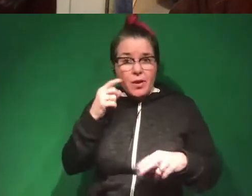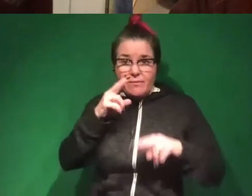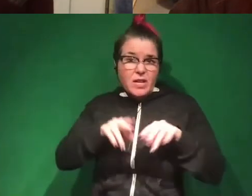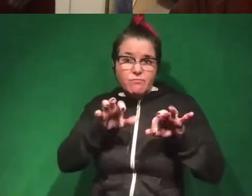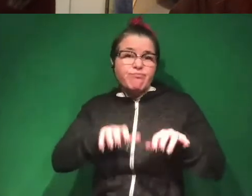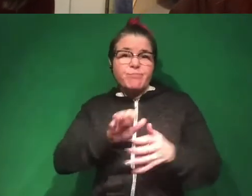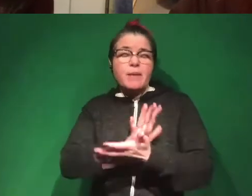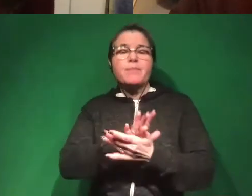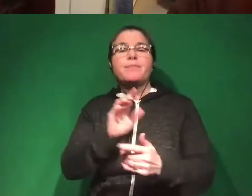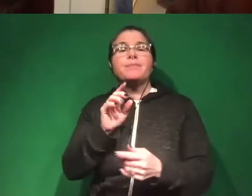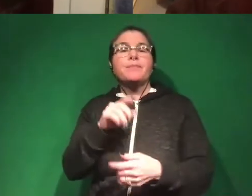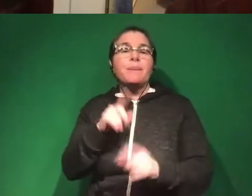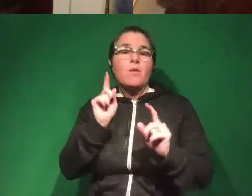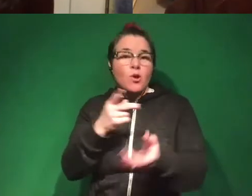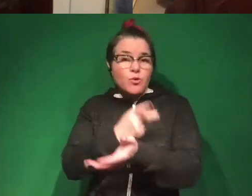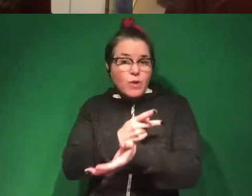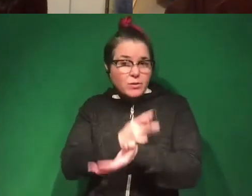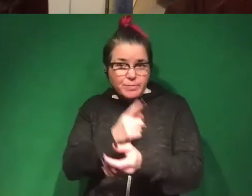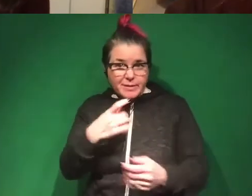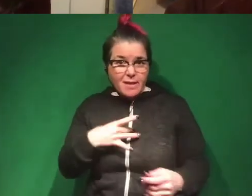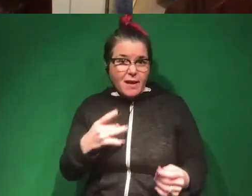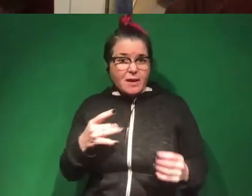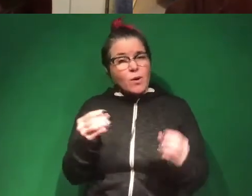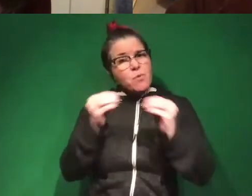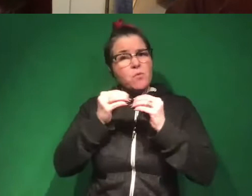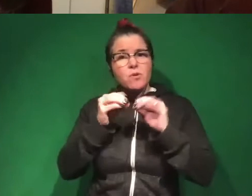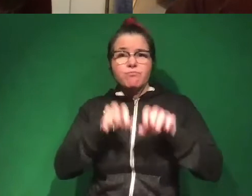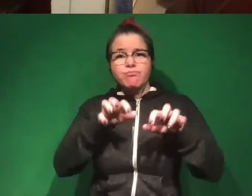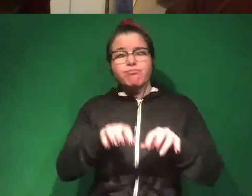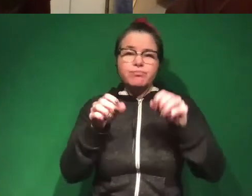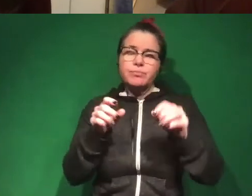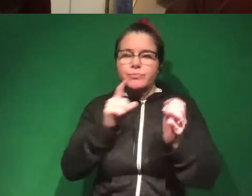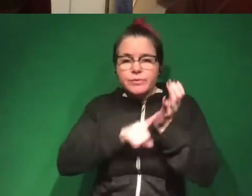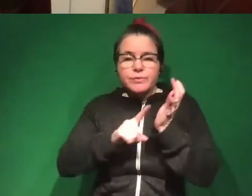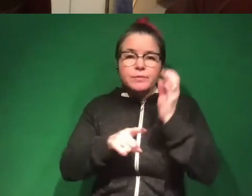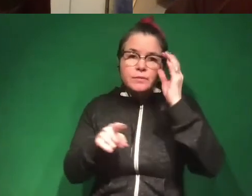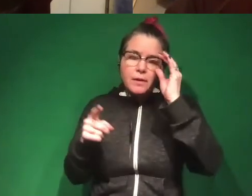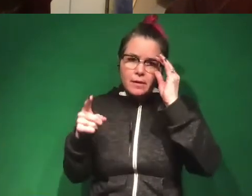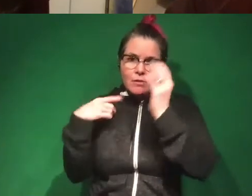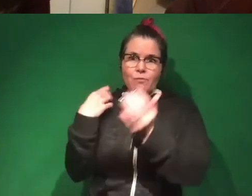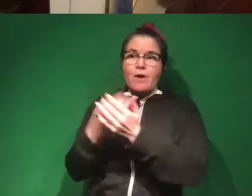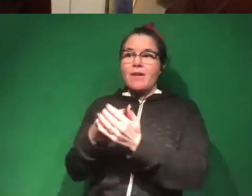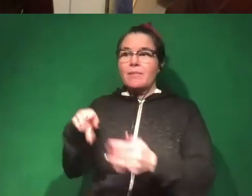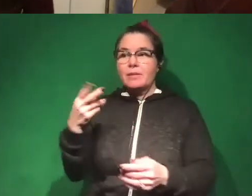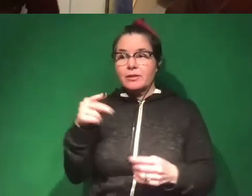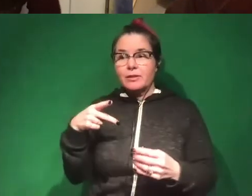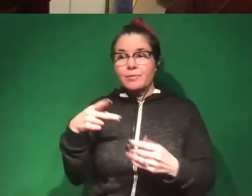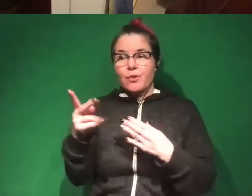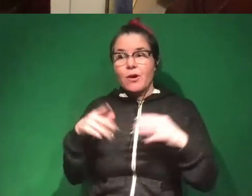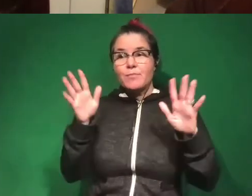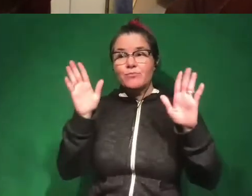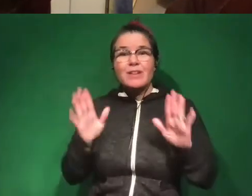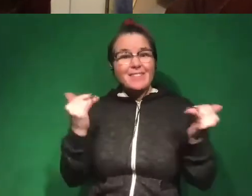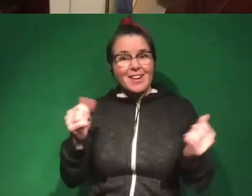Then I went to grad school just because I liked doing that. And I was like, I'd like to do more of that. And as I said, it was a real shock when I got there and they said, great, we're doing